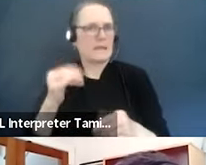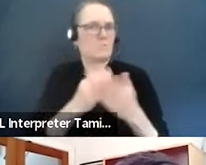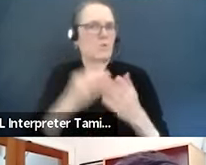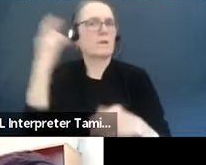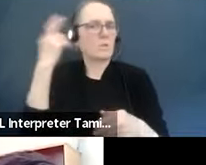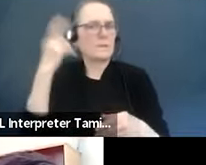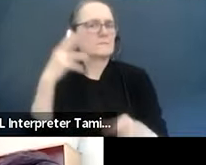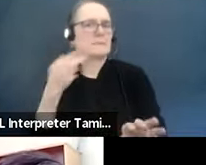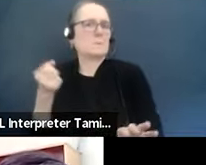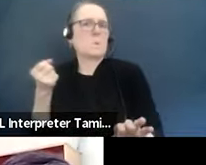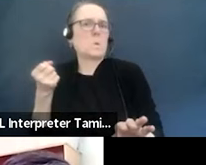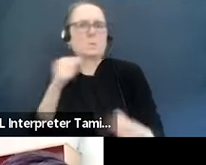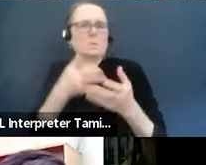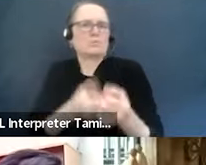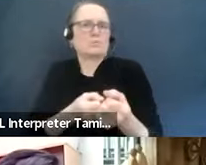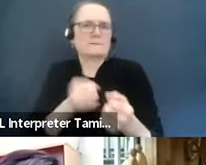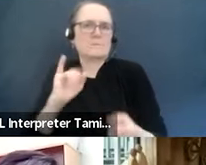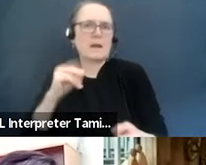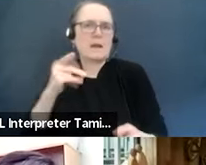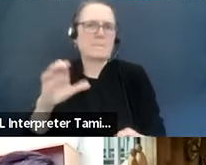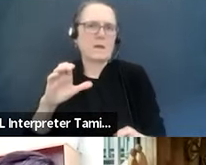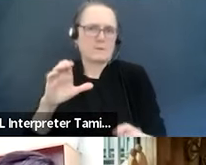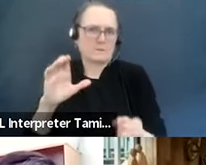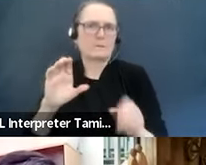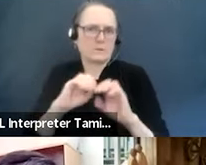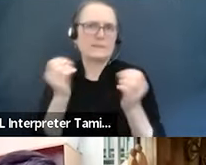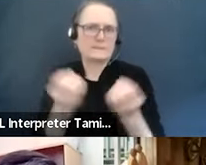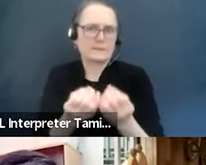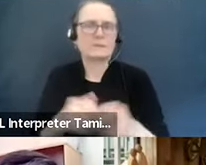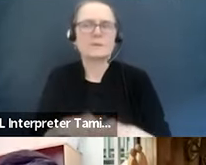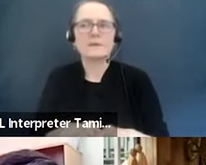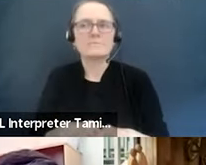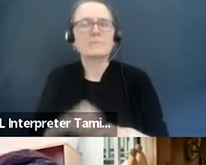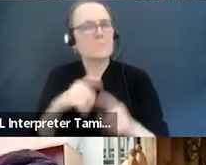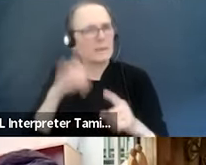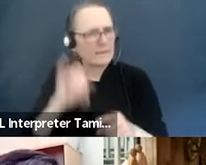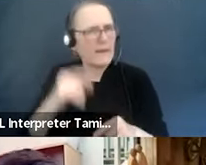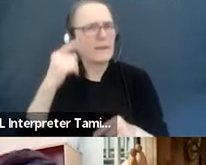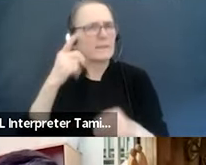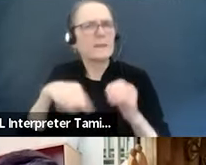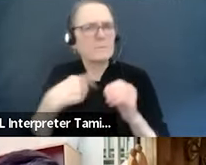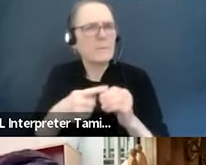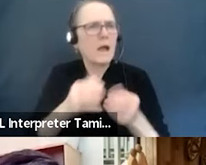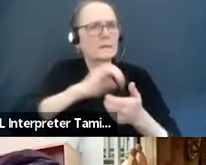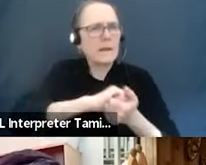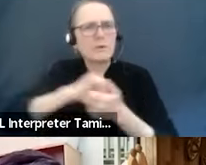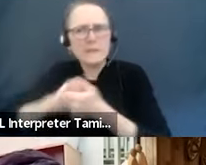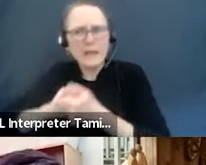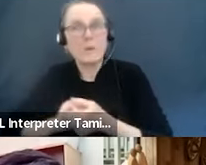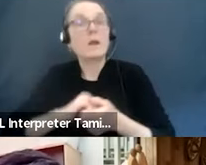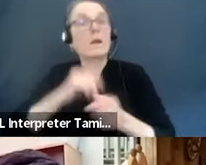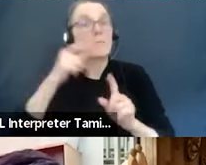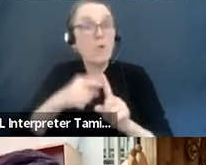collaboration that I think could lead us towards a future where all boats rise. So those are my thoughts.